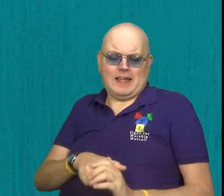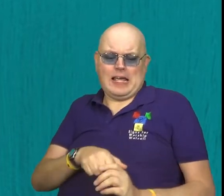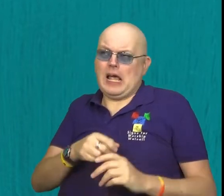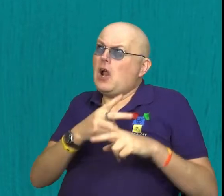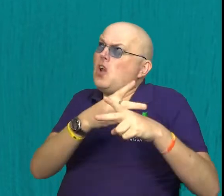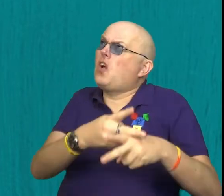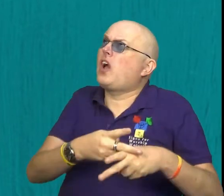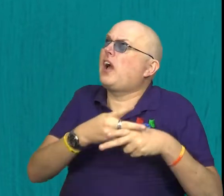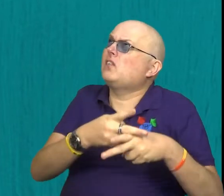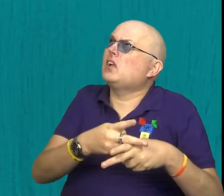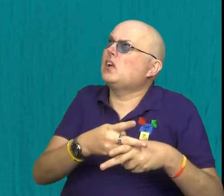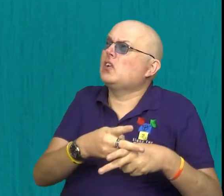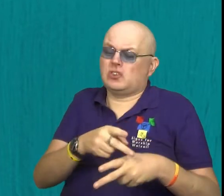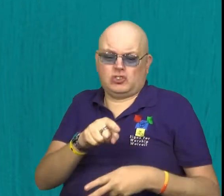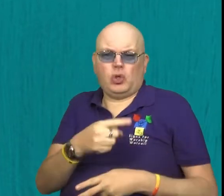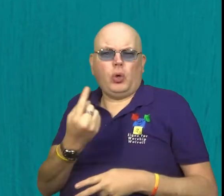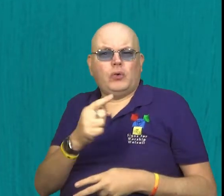Please look after.